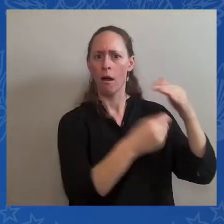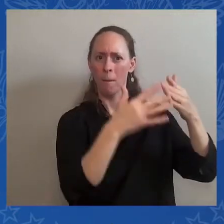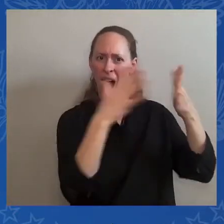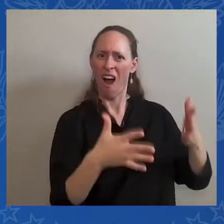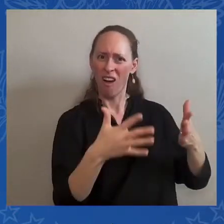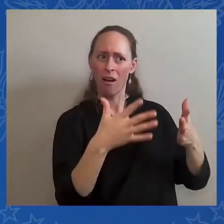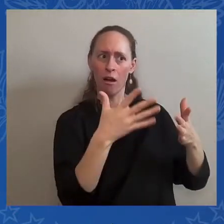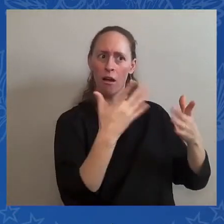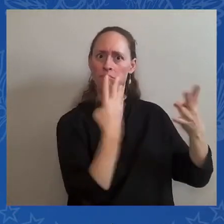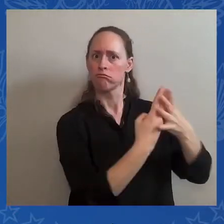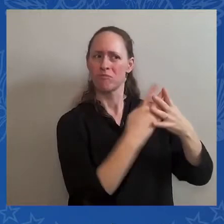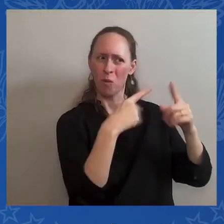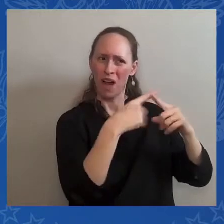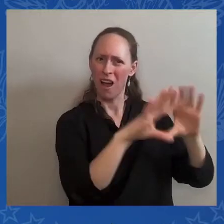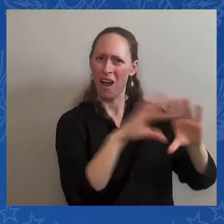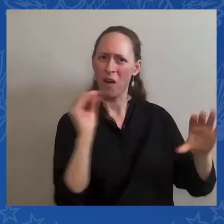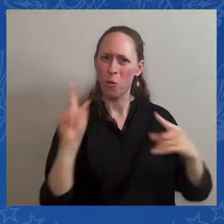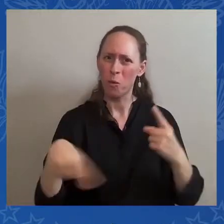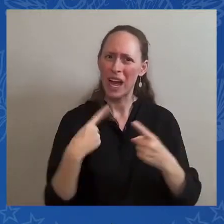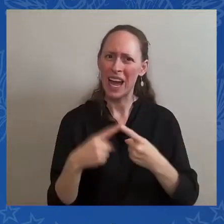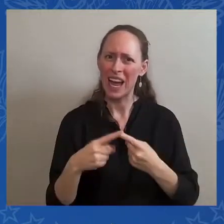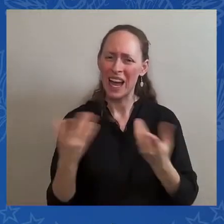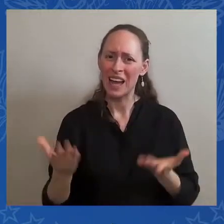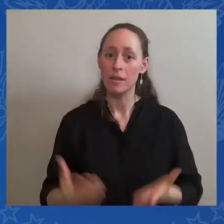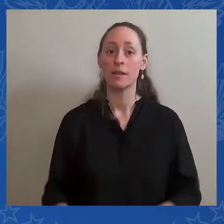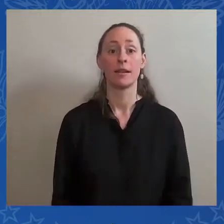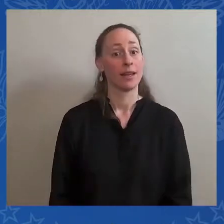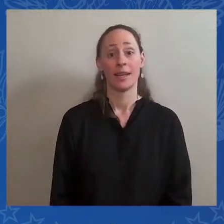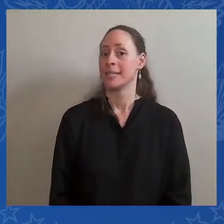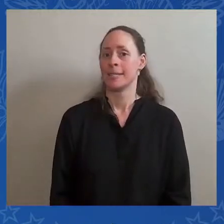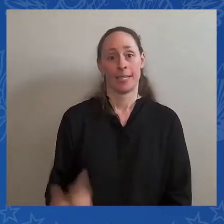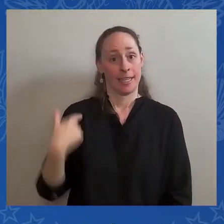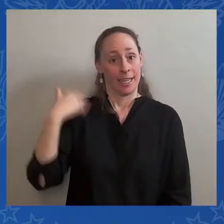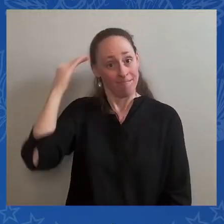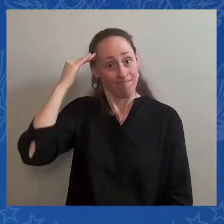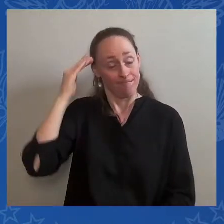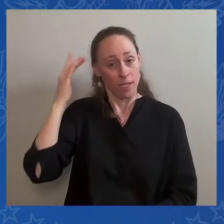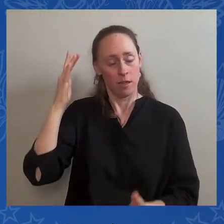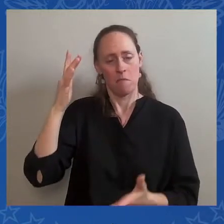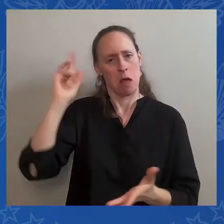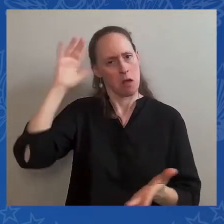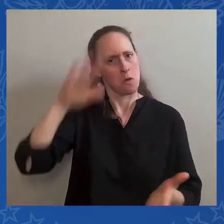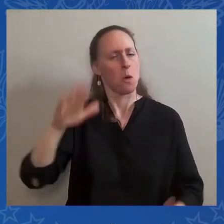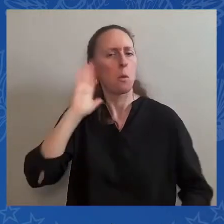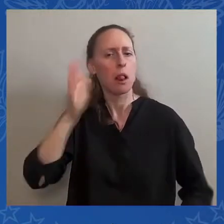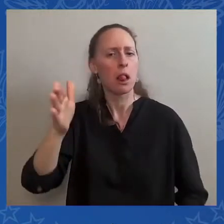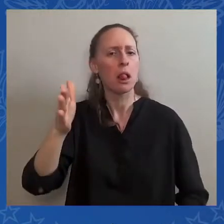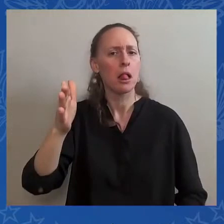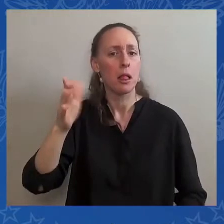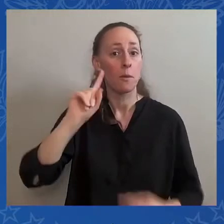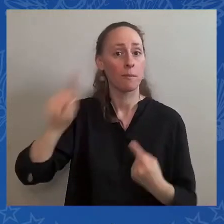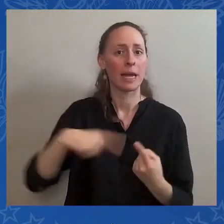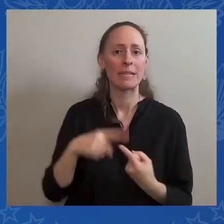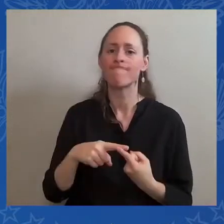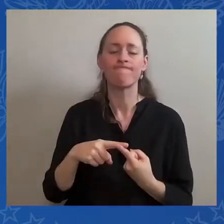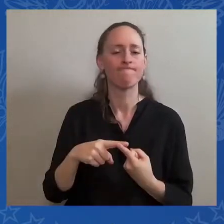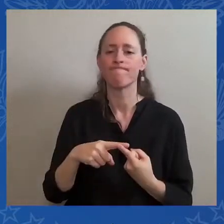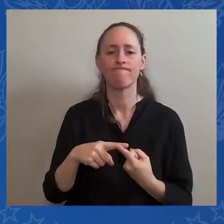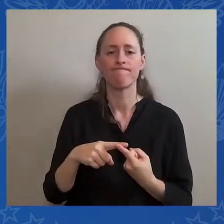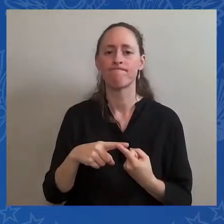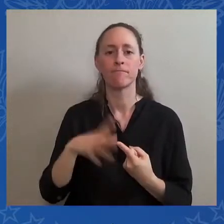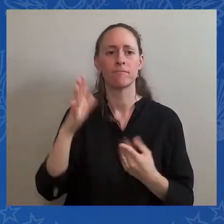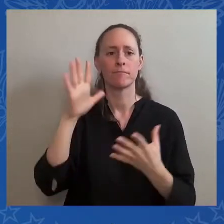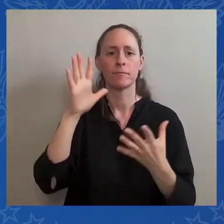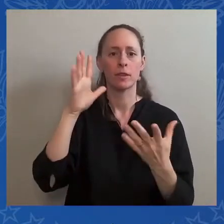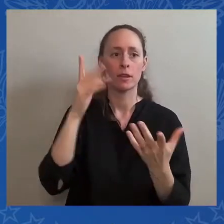expected to occur. And we don't know what the list of all the hostages are and when they'll be released, but we know the numbers